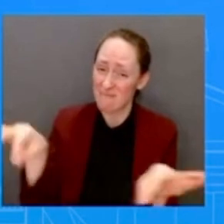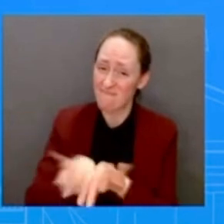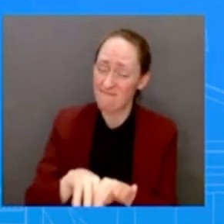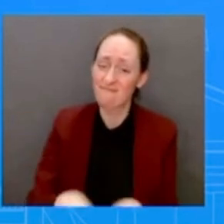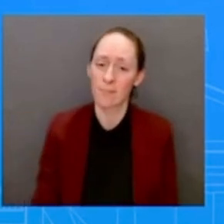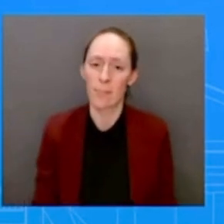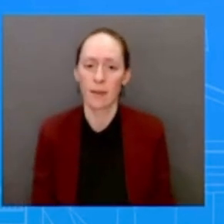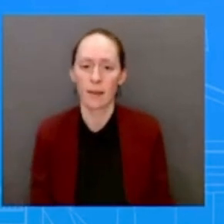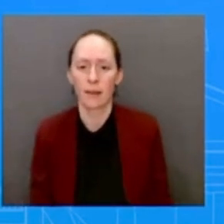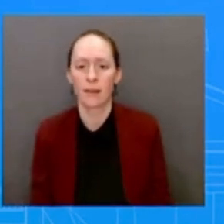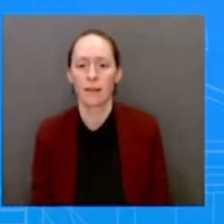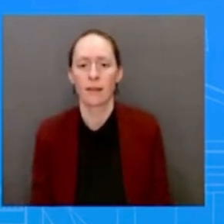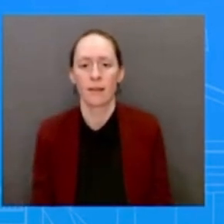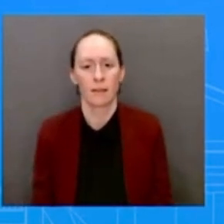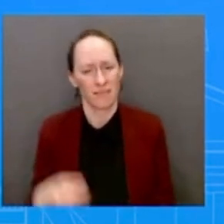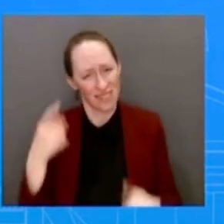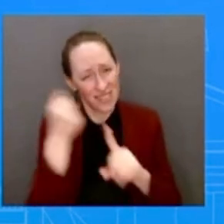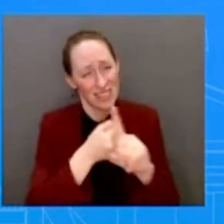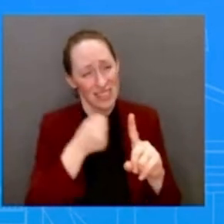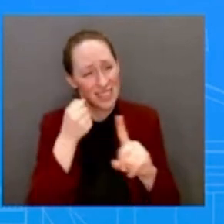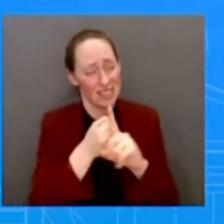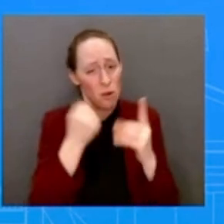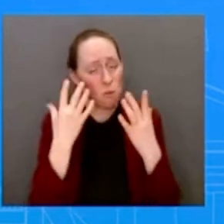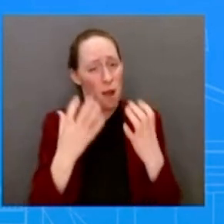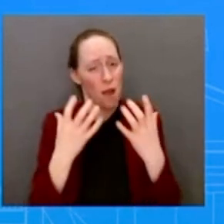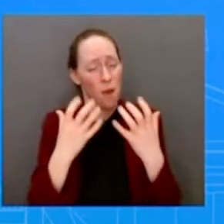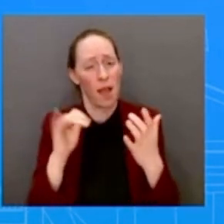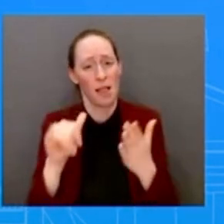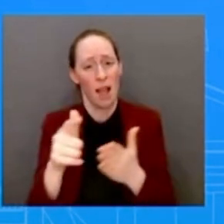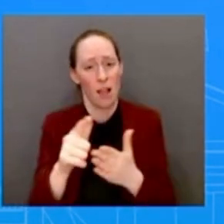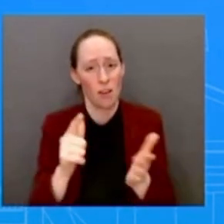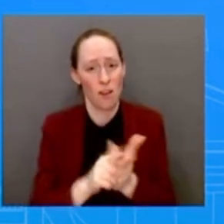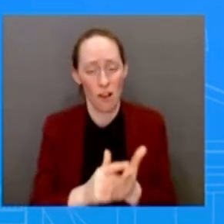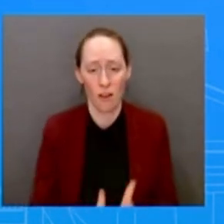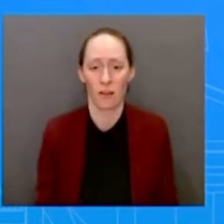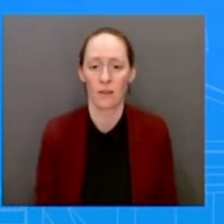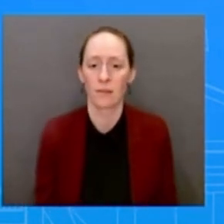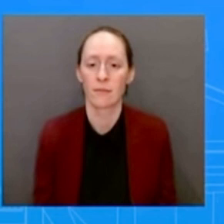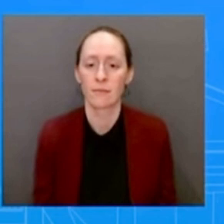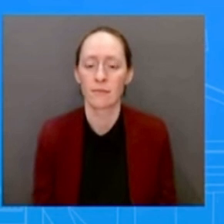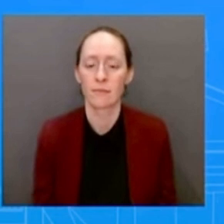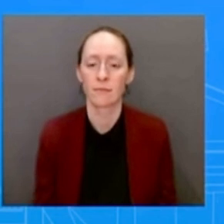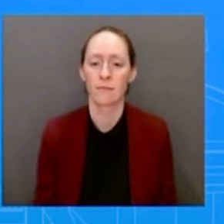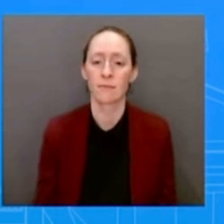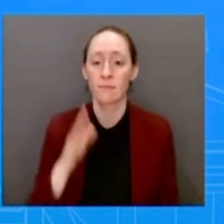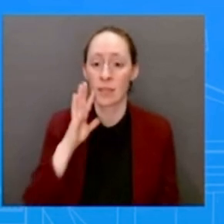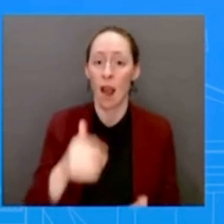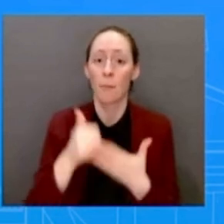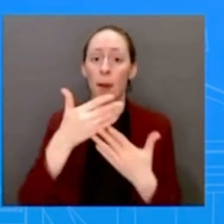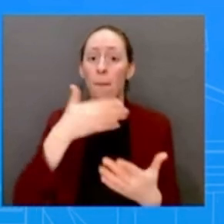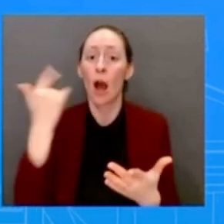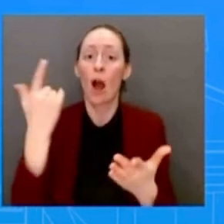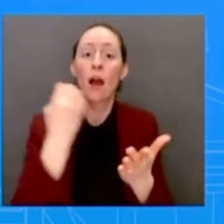faster in building their own clean energy economies. I'm not going to, again, get ahead of a meeting that's going to happen next week. But the President